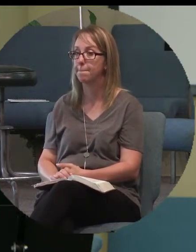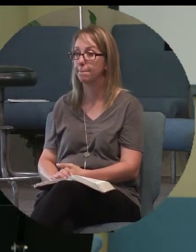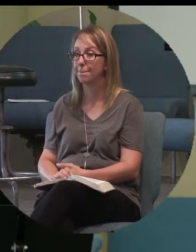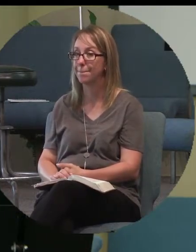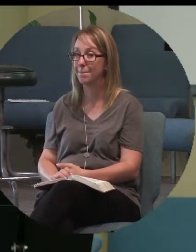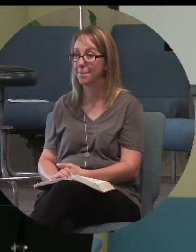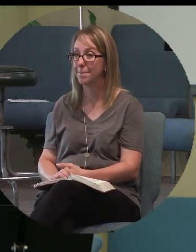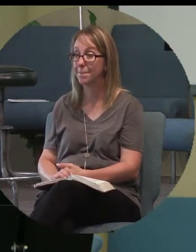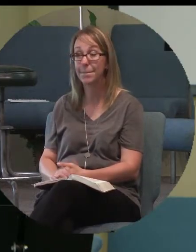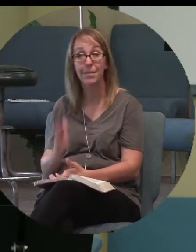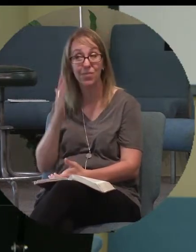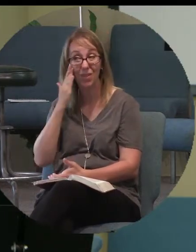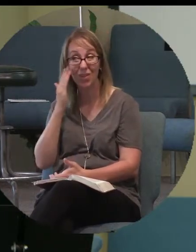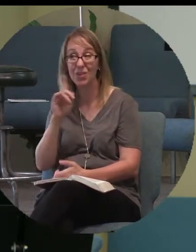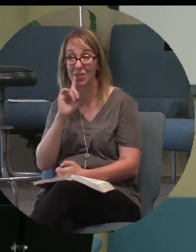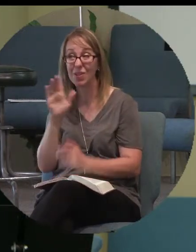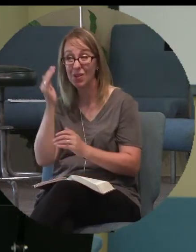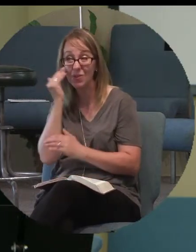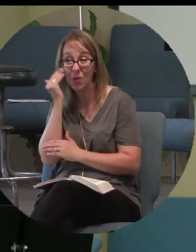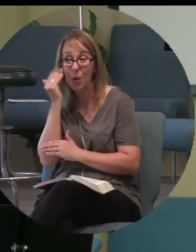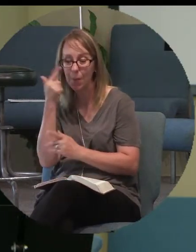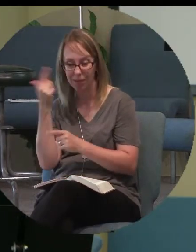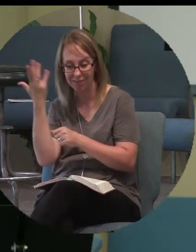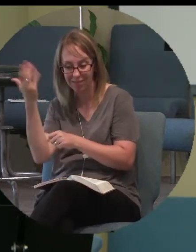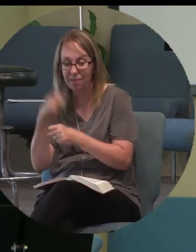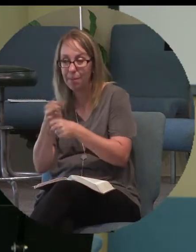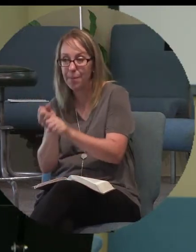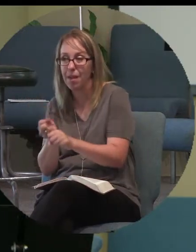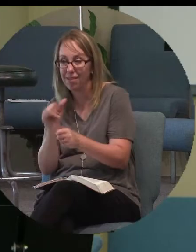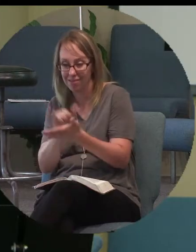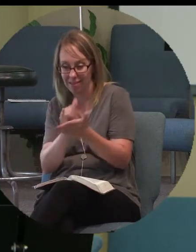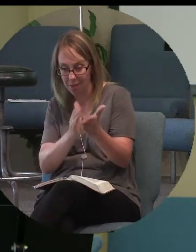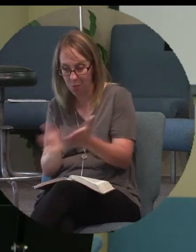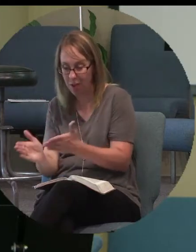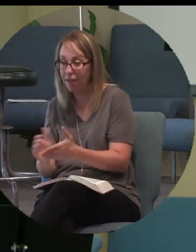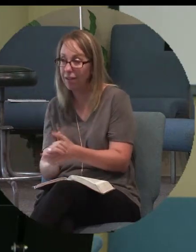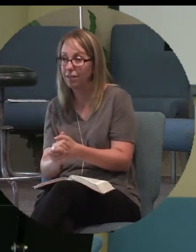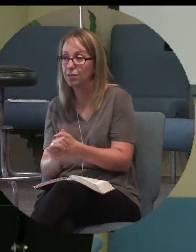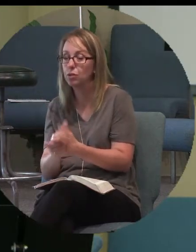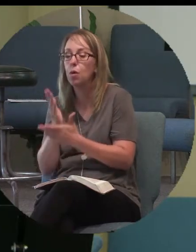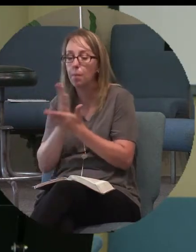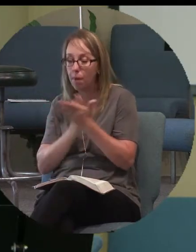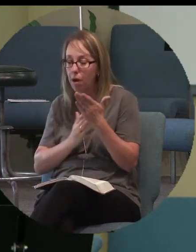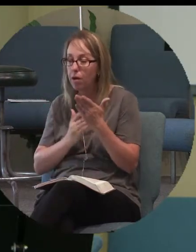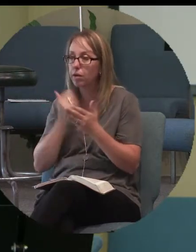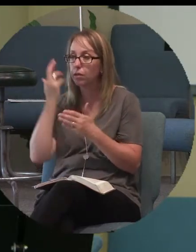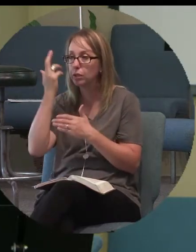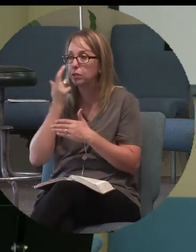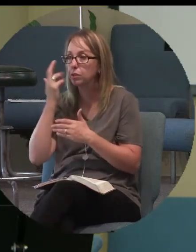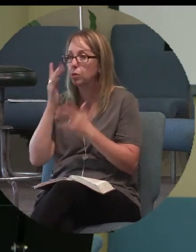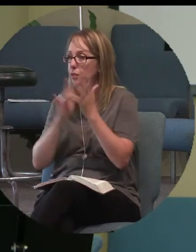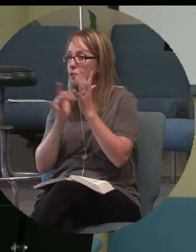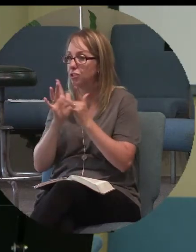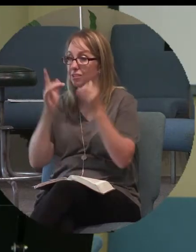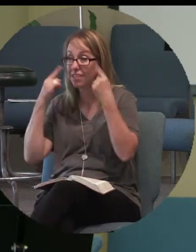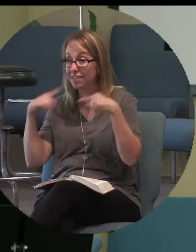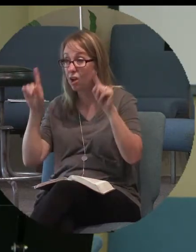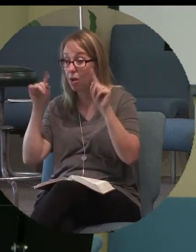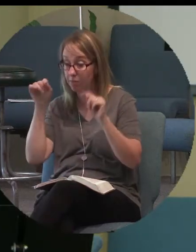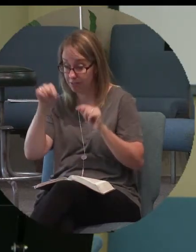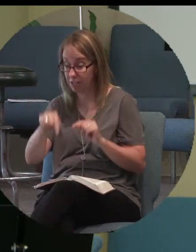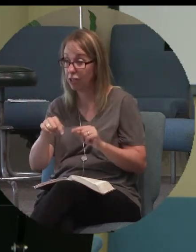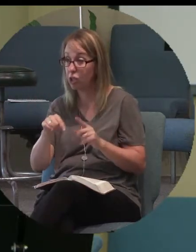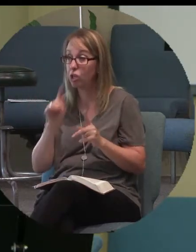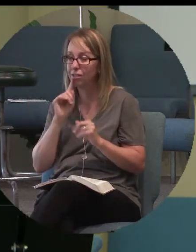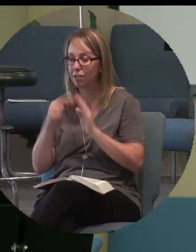And you know he does know the way because he made the way. And so part of what Jesus is accomplishing here is he's